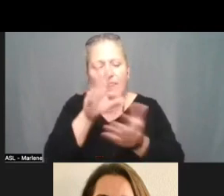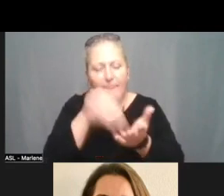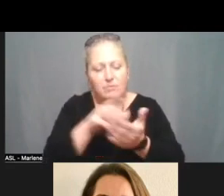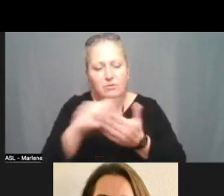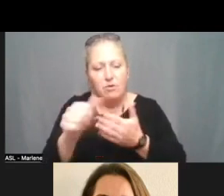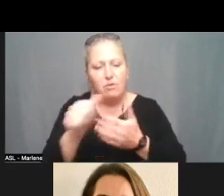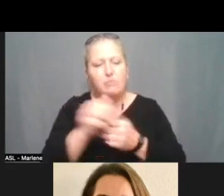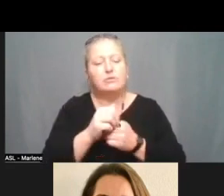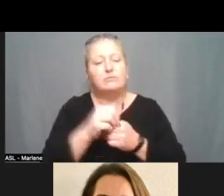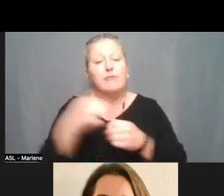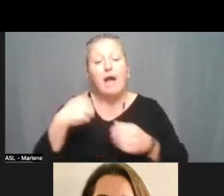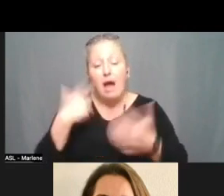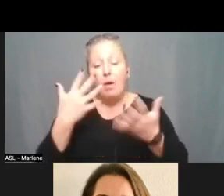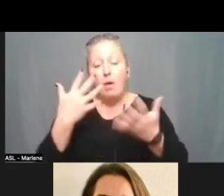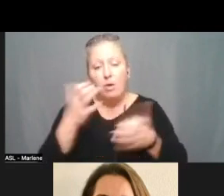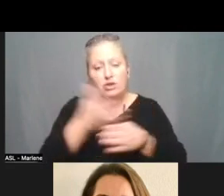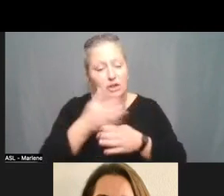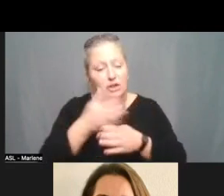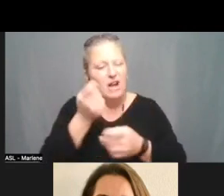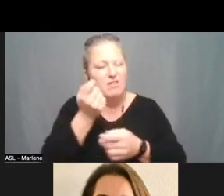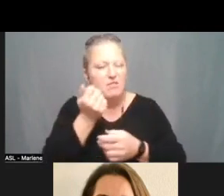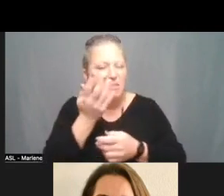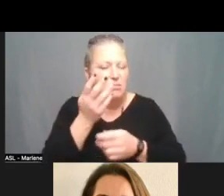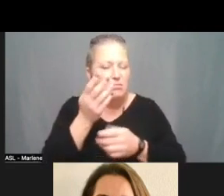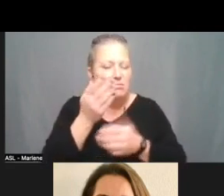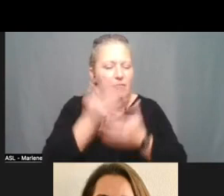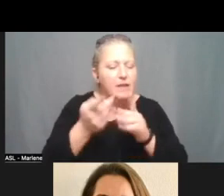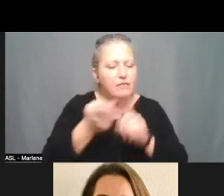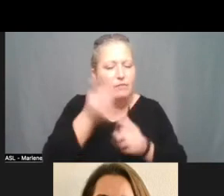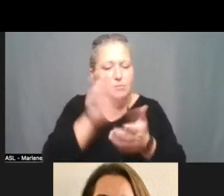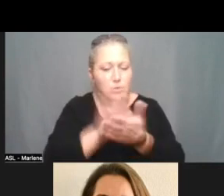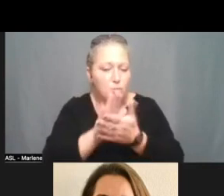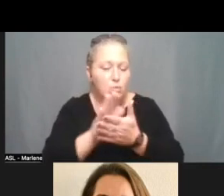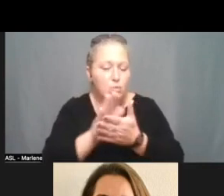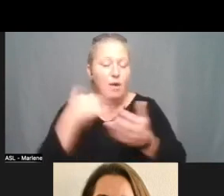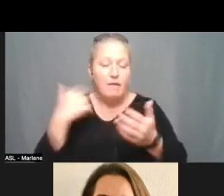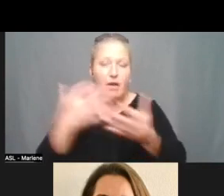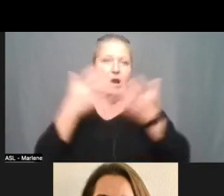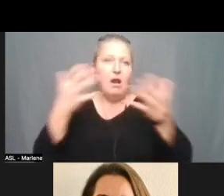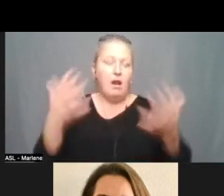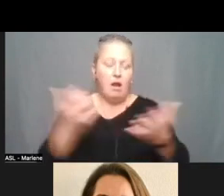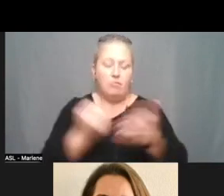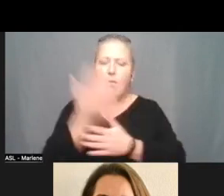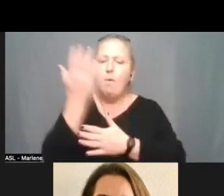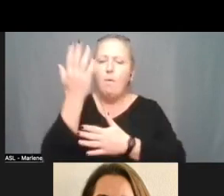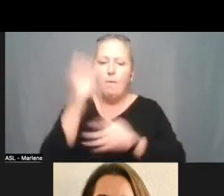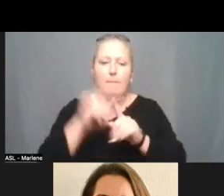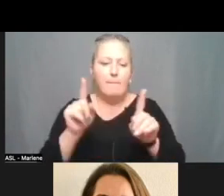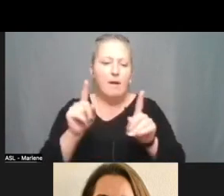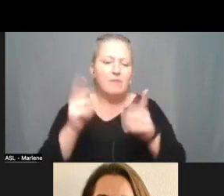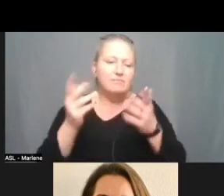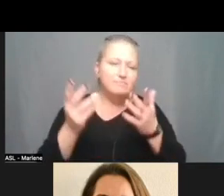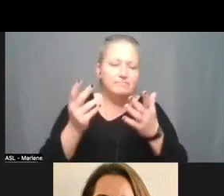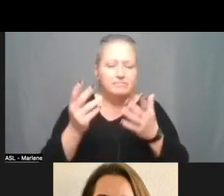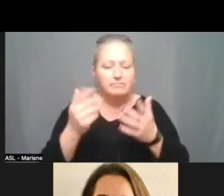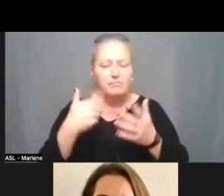I did want to share just a couple of highlights from school. So, there was just a lot of growth, but I think, just